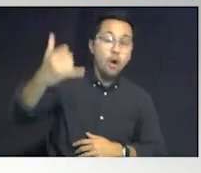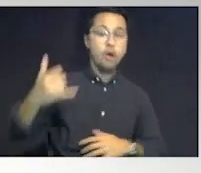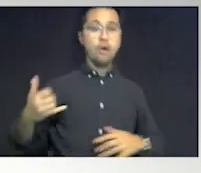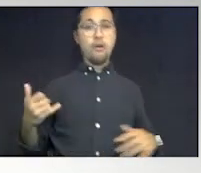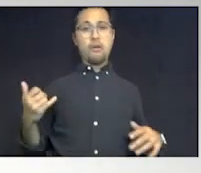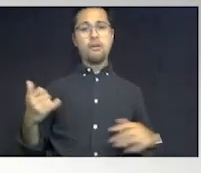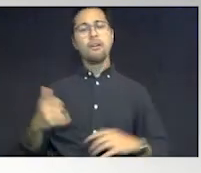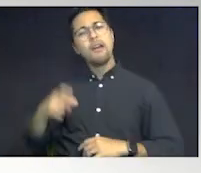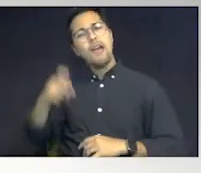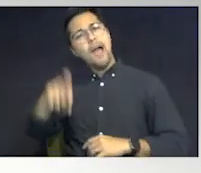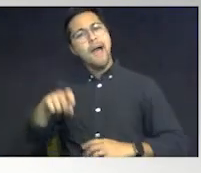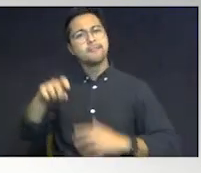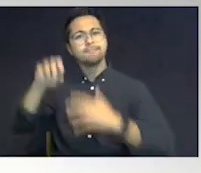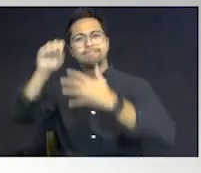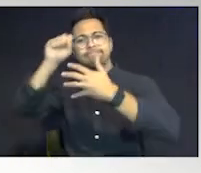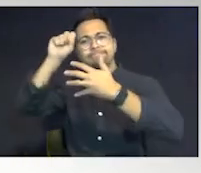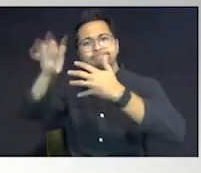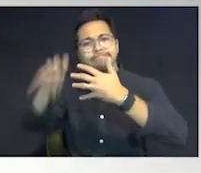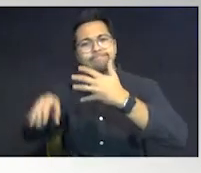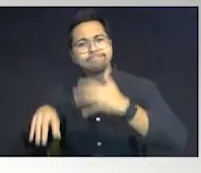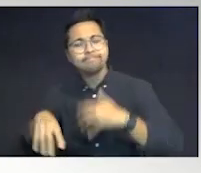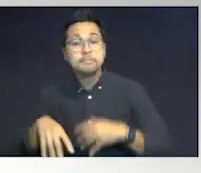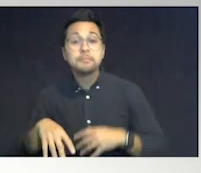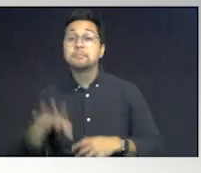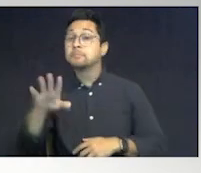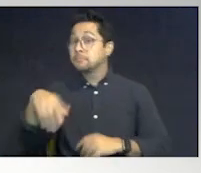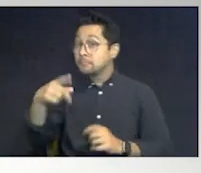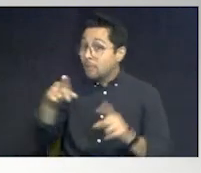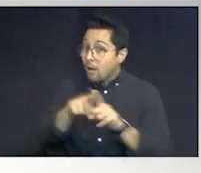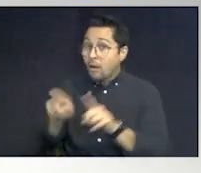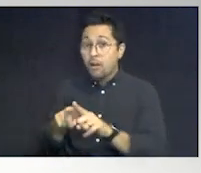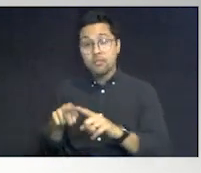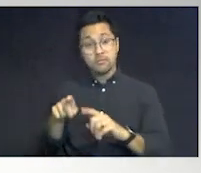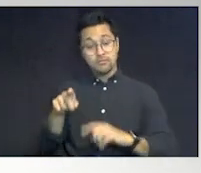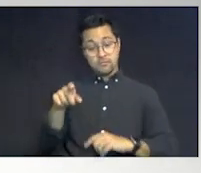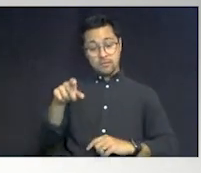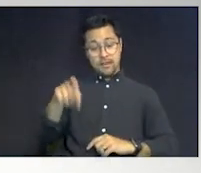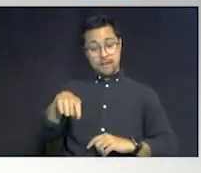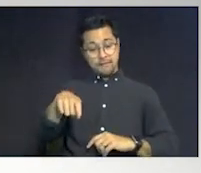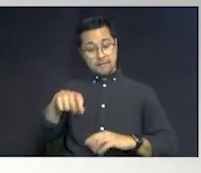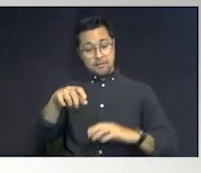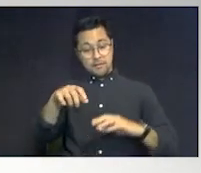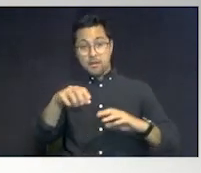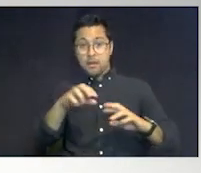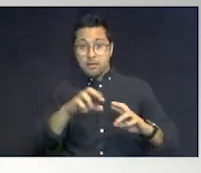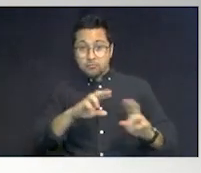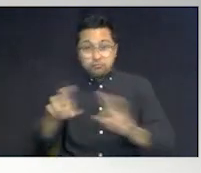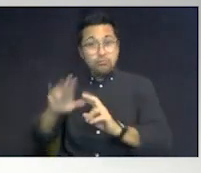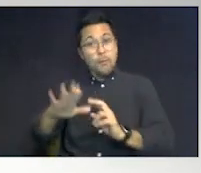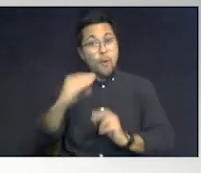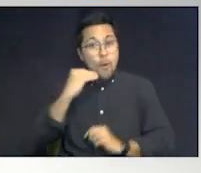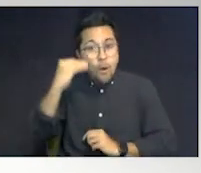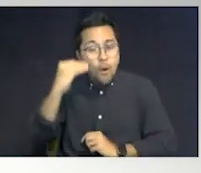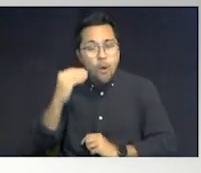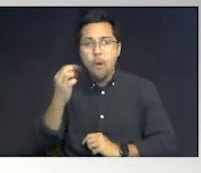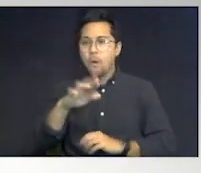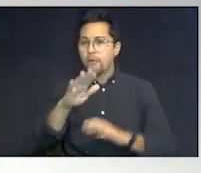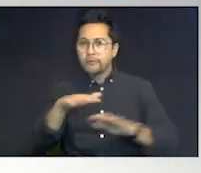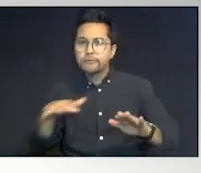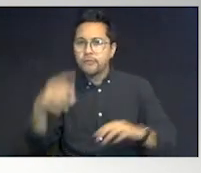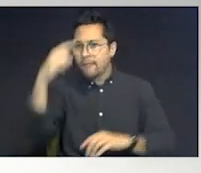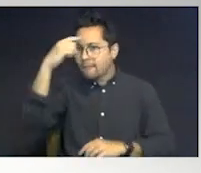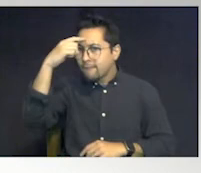you're going to know how to give them this information. Okay? But now is prepping your home or your child for